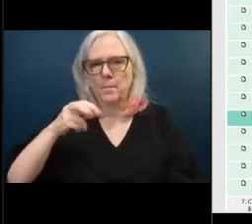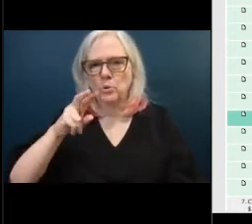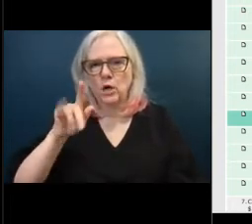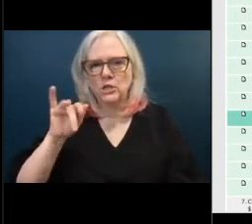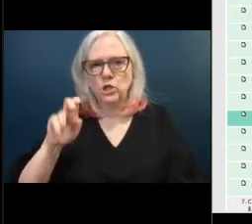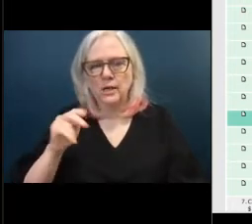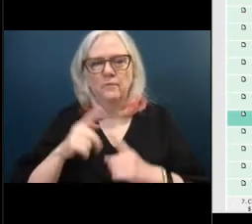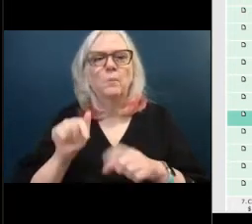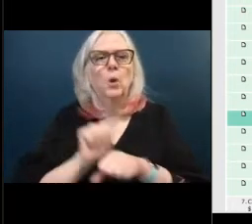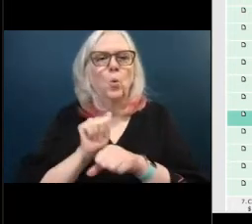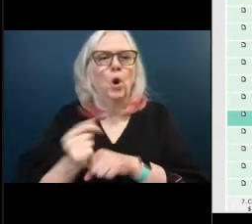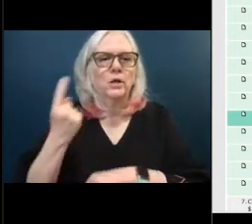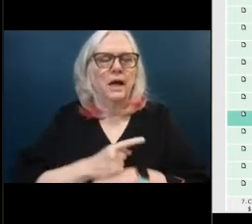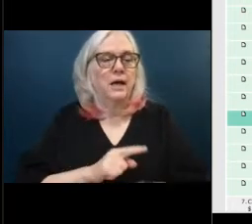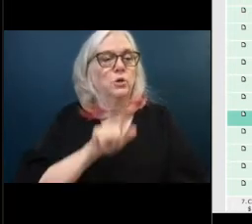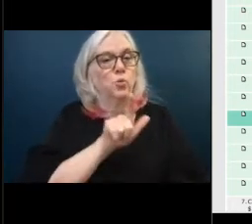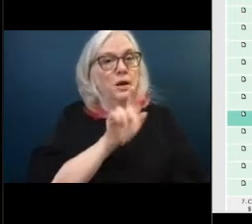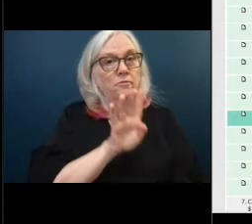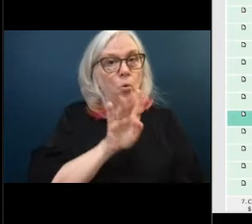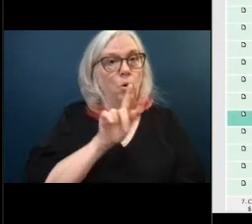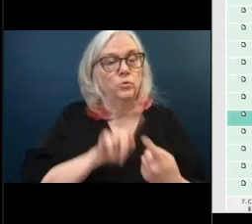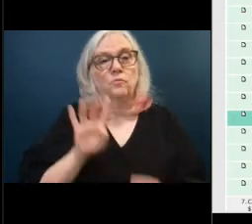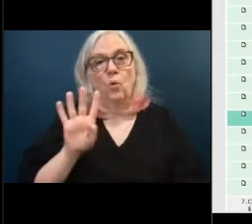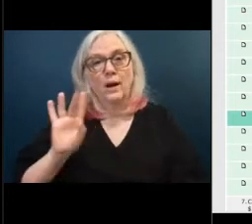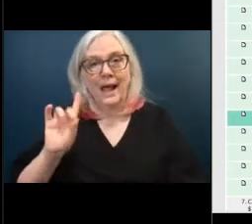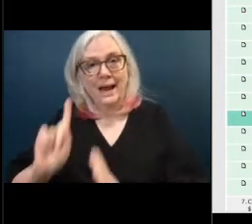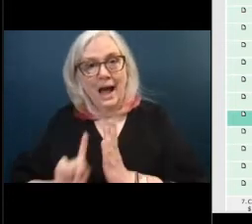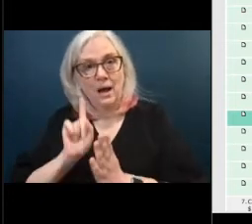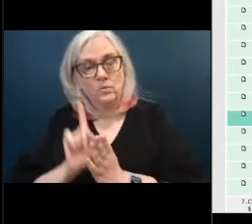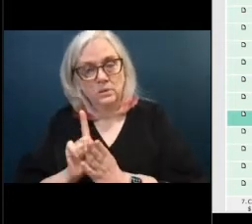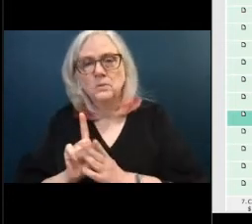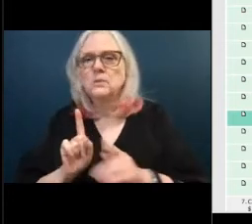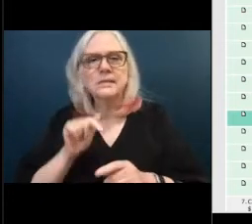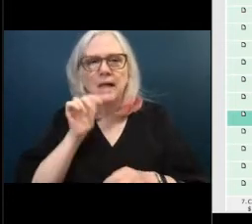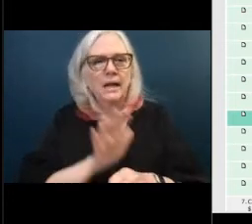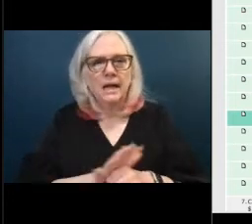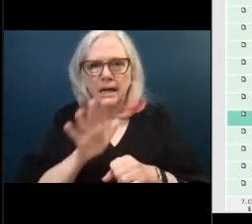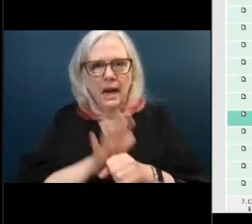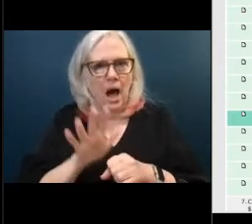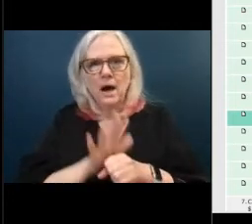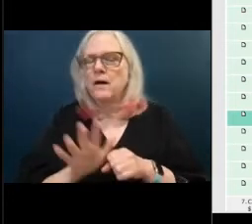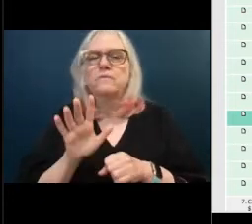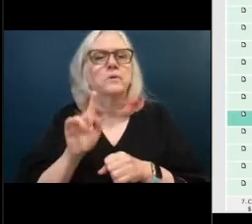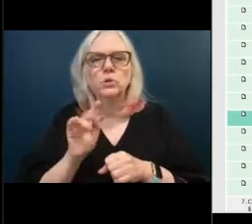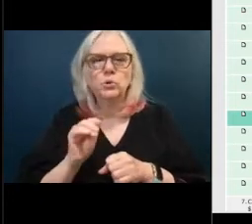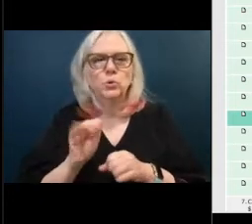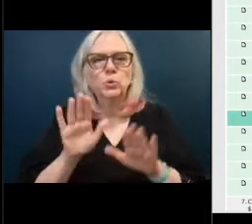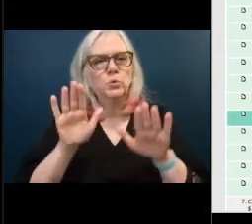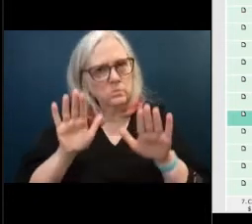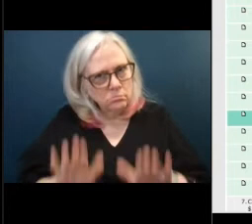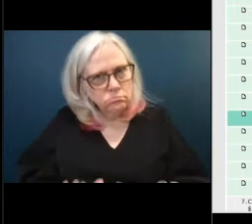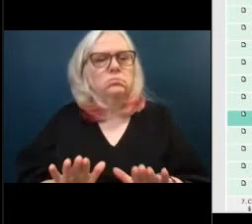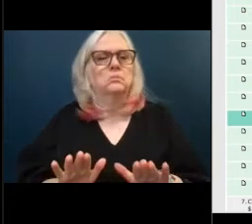48 48 hours is not enough to decompress especially when i'm having to call people back in on overtime to cover those seat